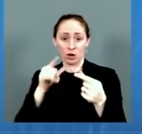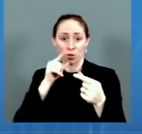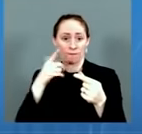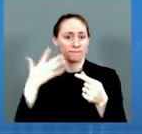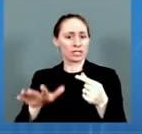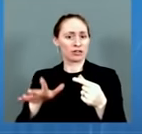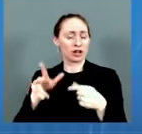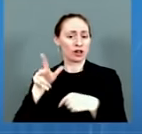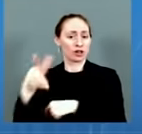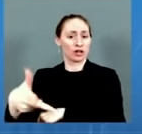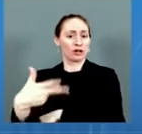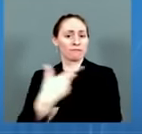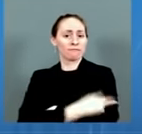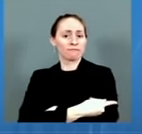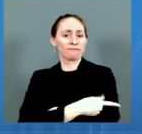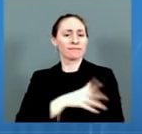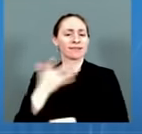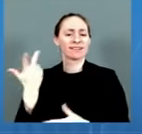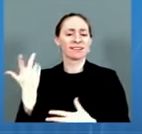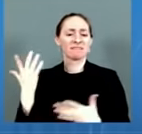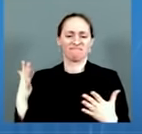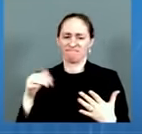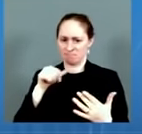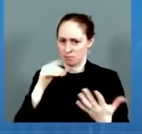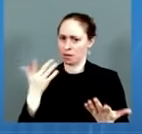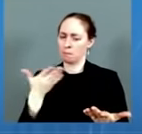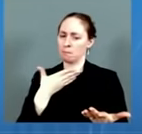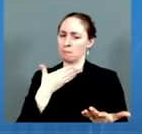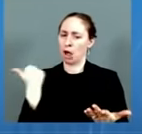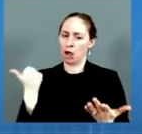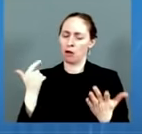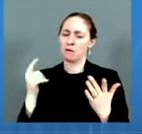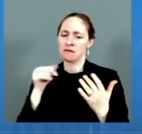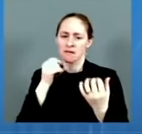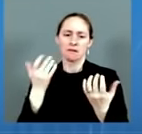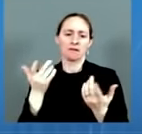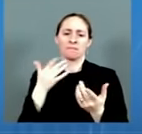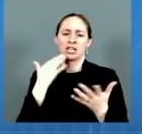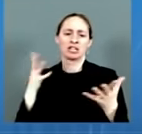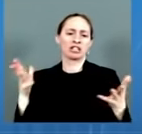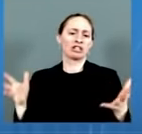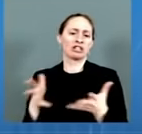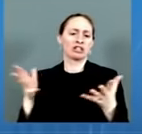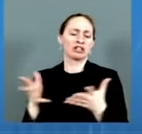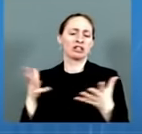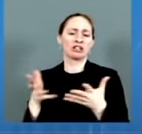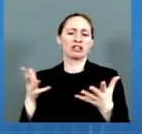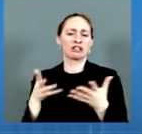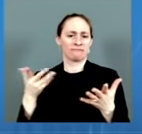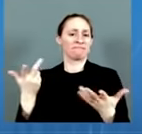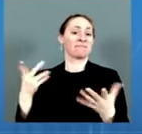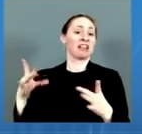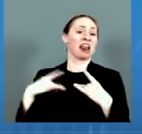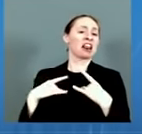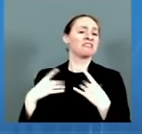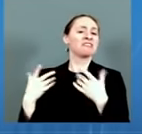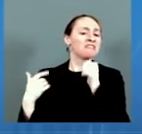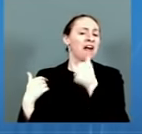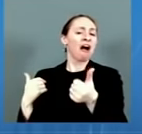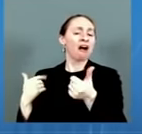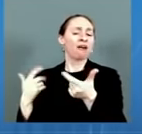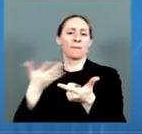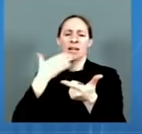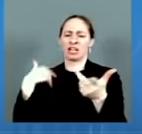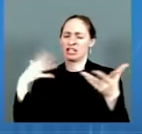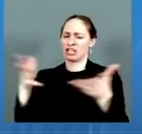those residents who have only received a primary vaccination series or are unvaccinated. These data also show that